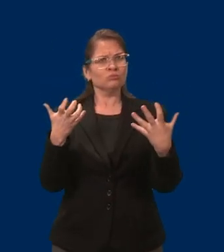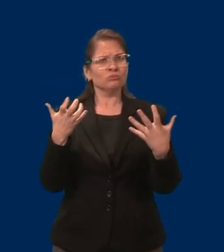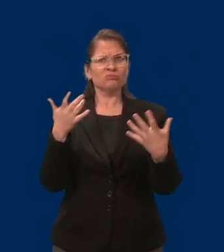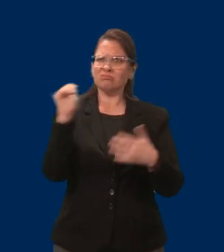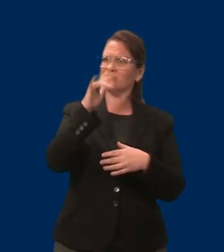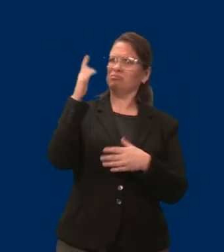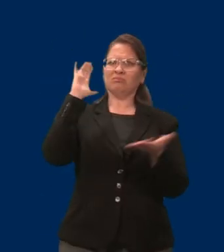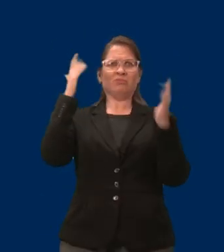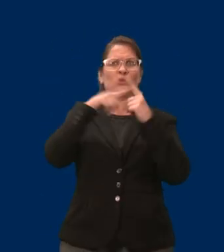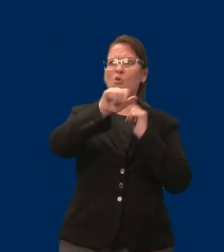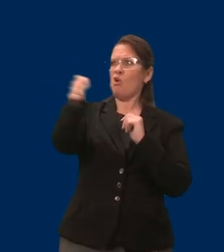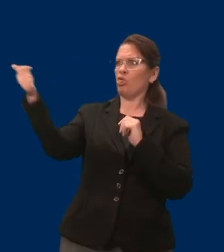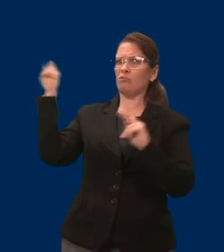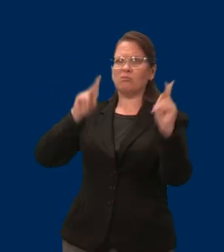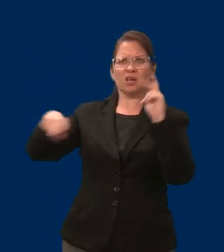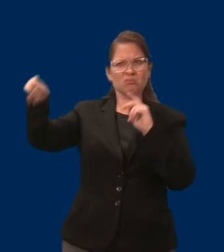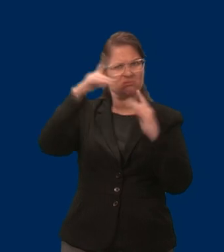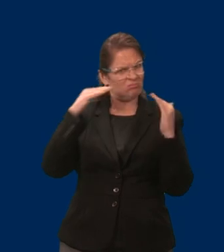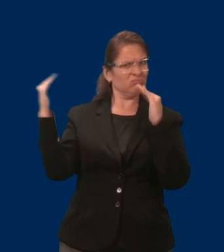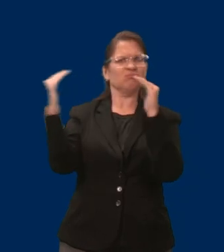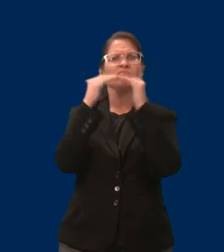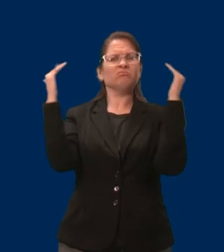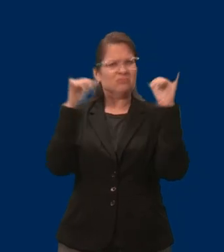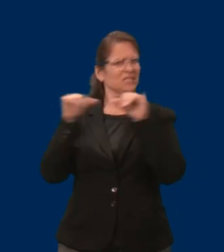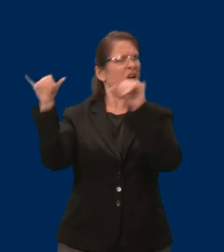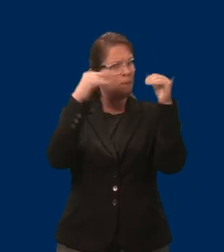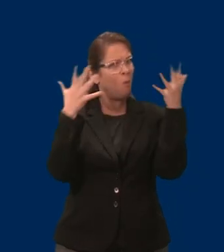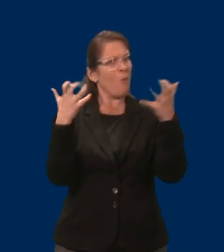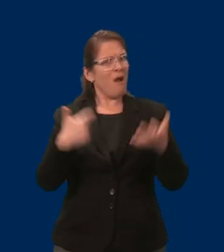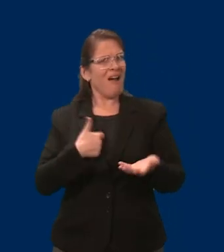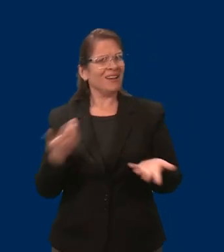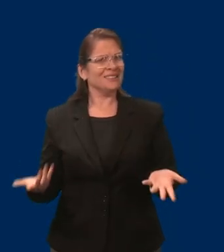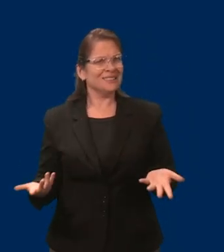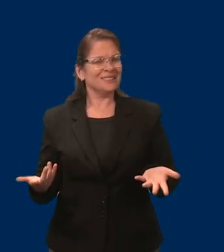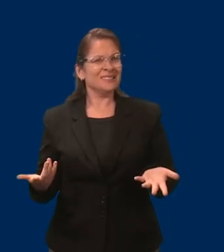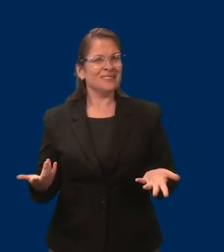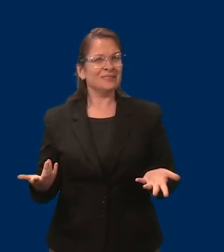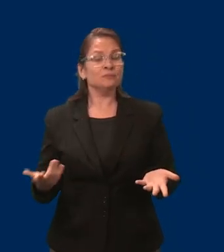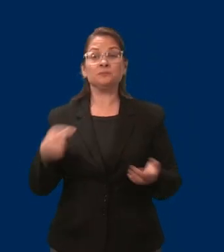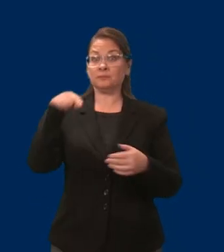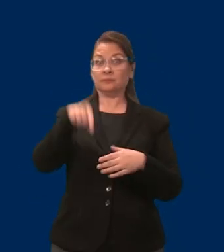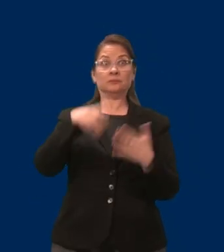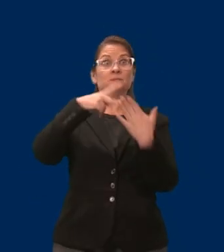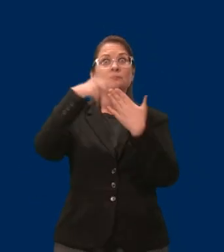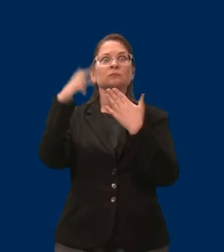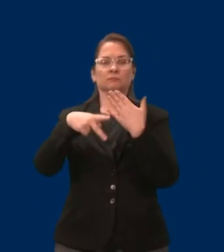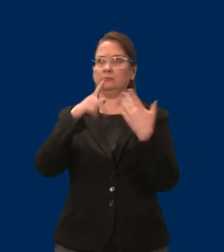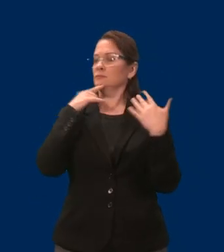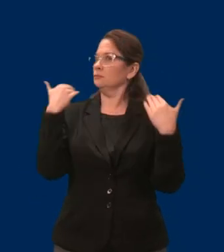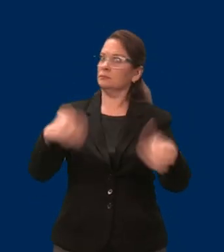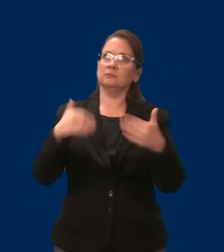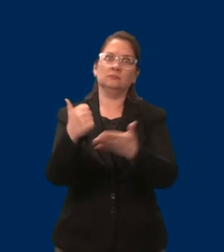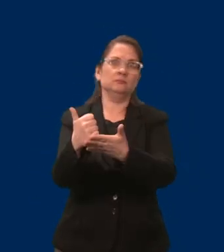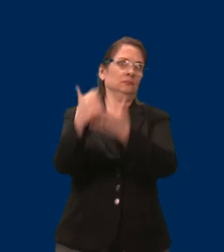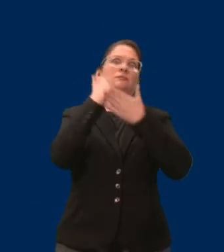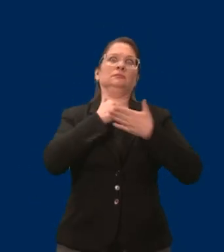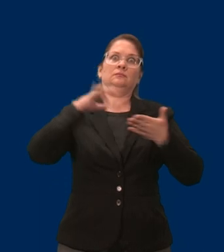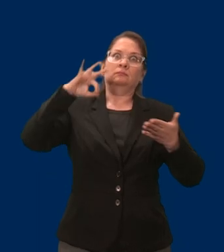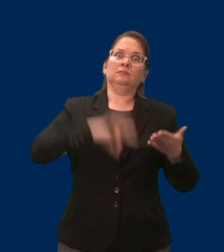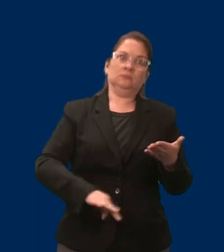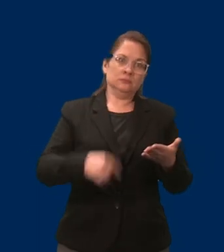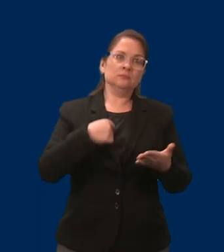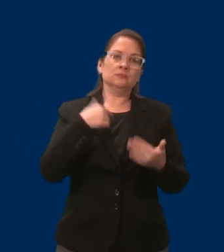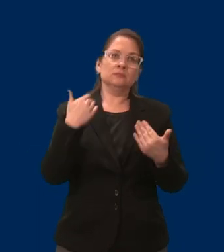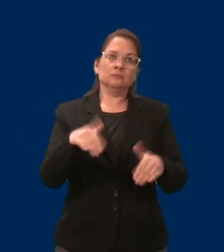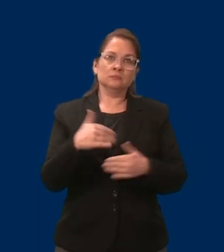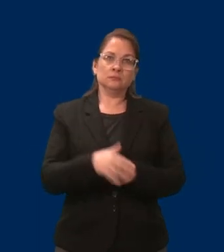opportunities. This program really has been a great asset, but there's since 1999 when it